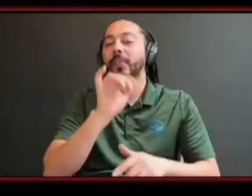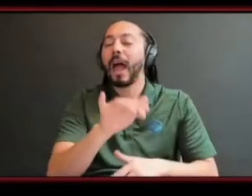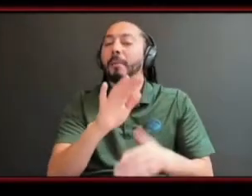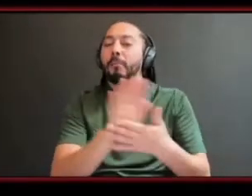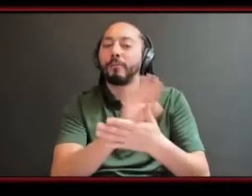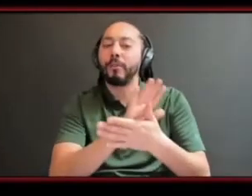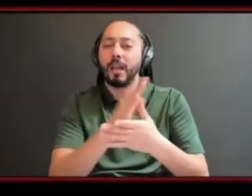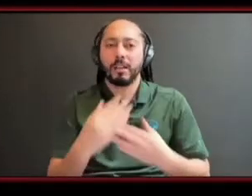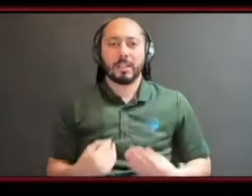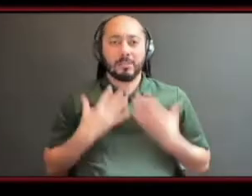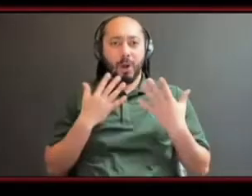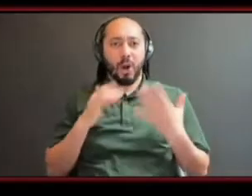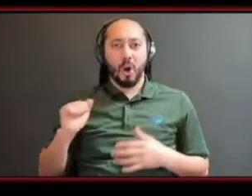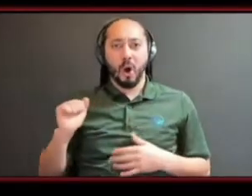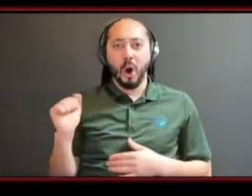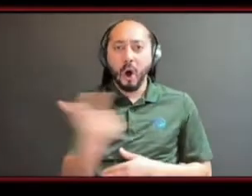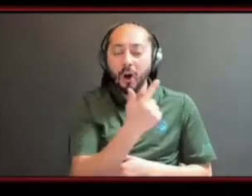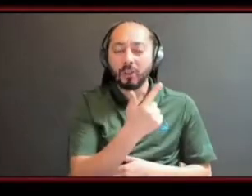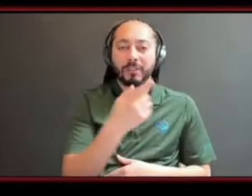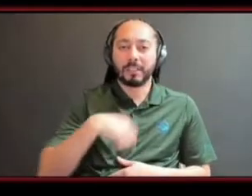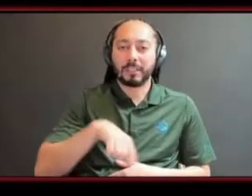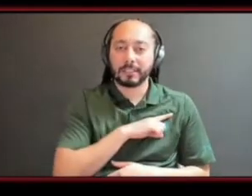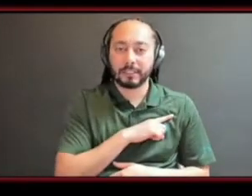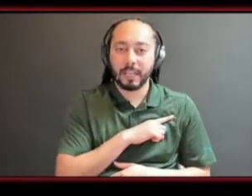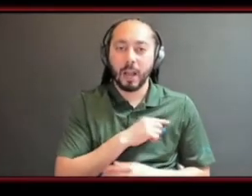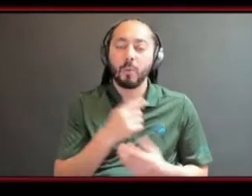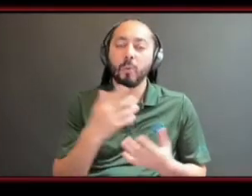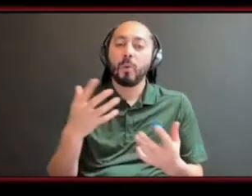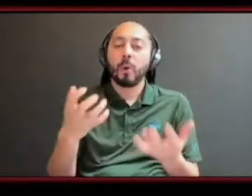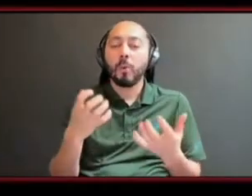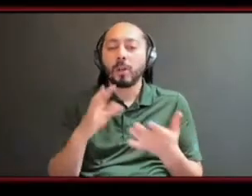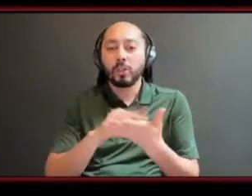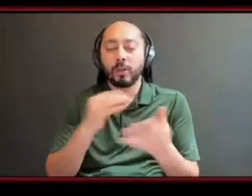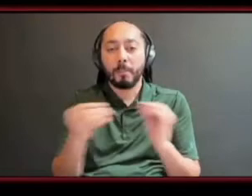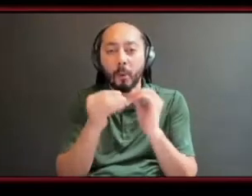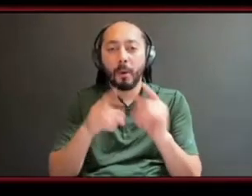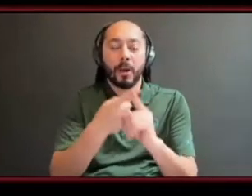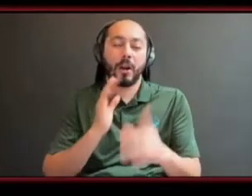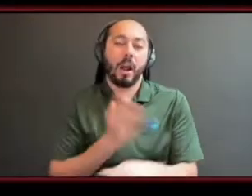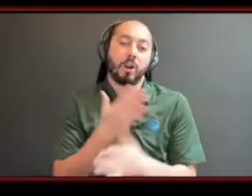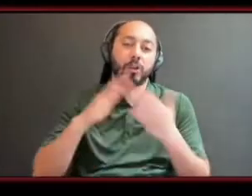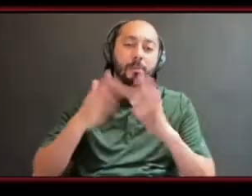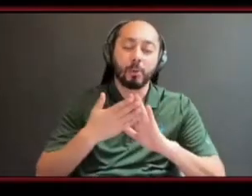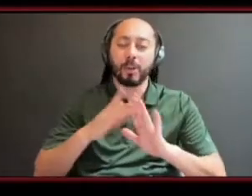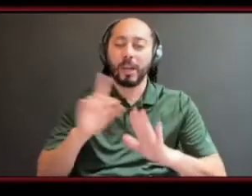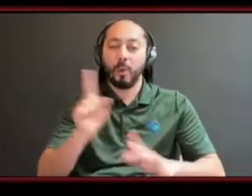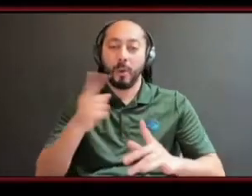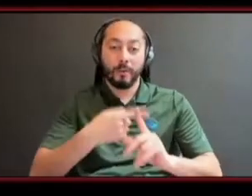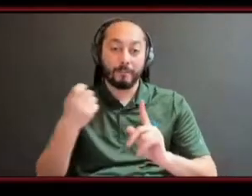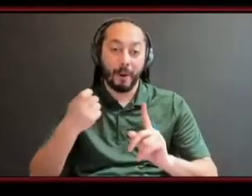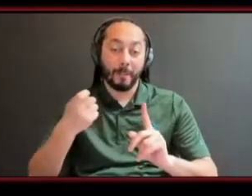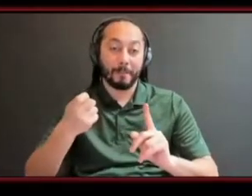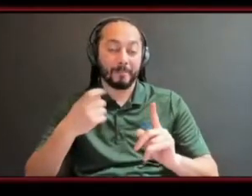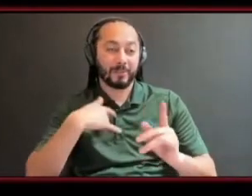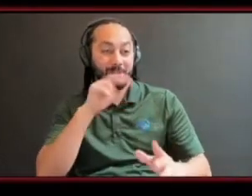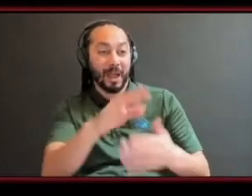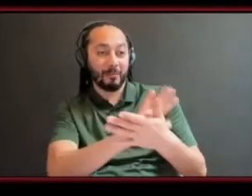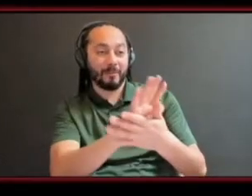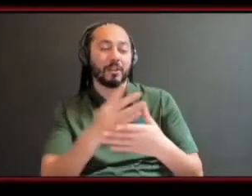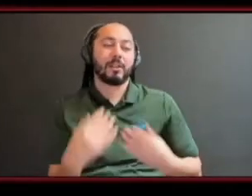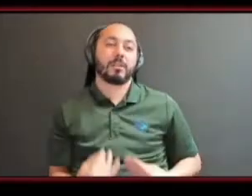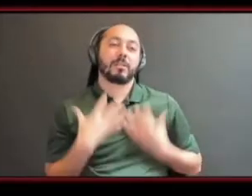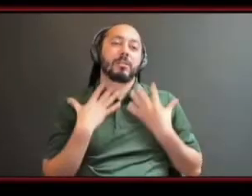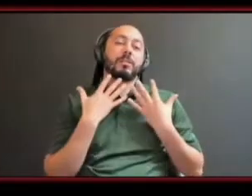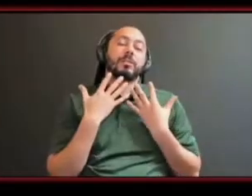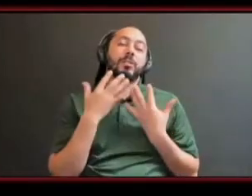all right it made us want to learn a little bit more about our community and where we're from i think that was one of the pieces that i got from that